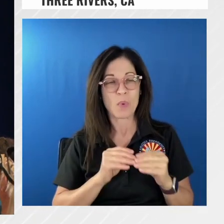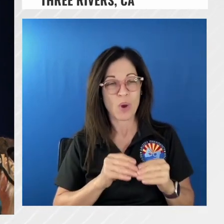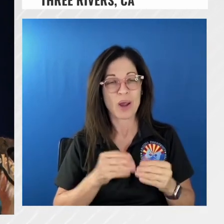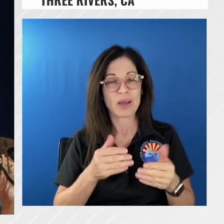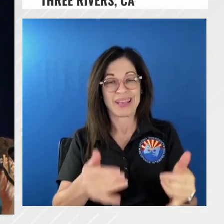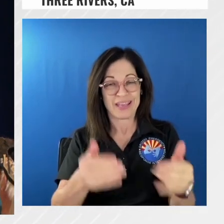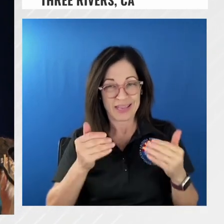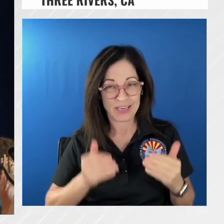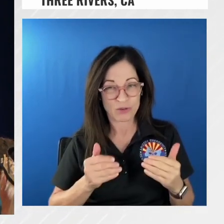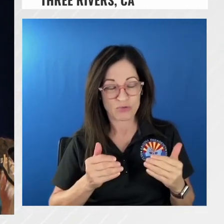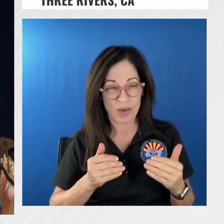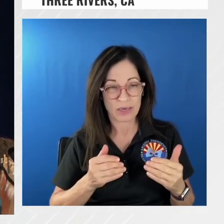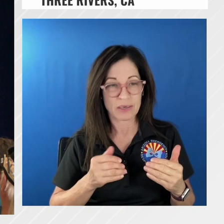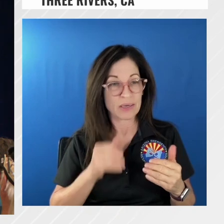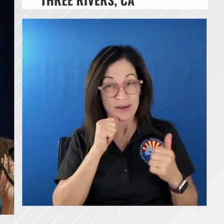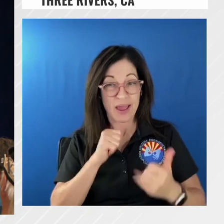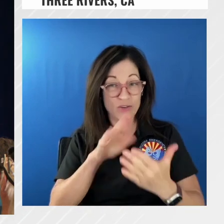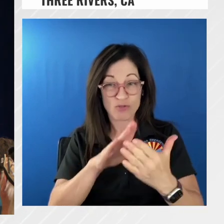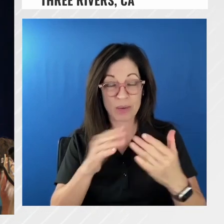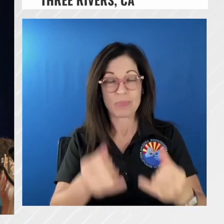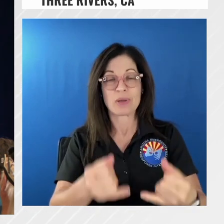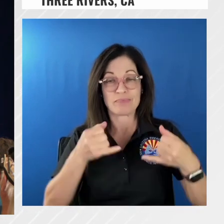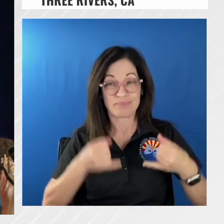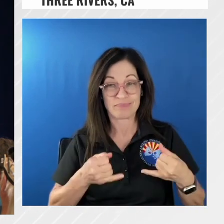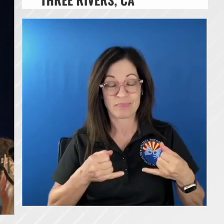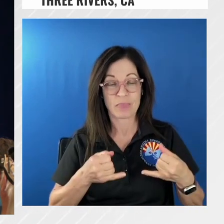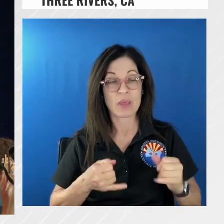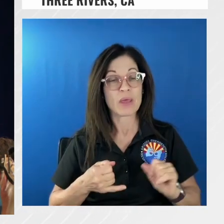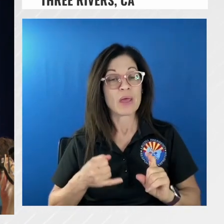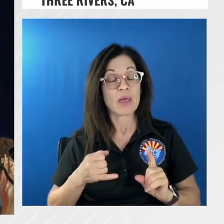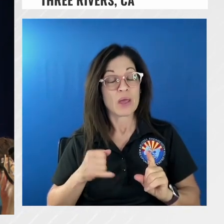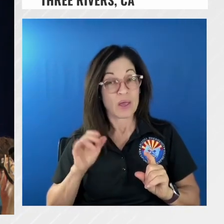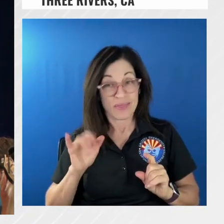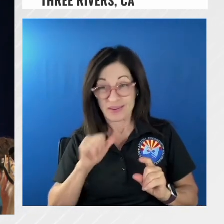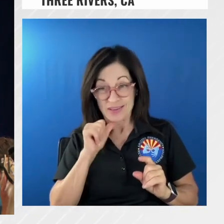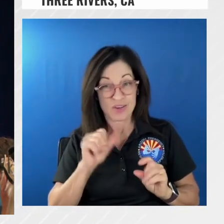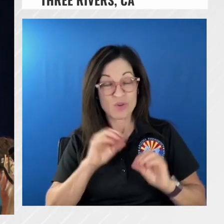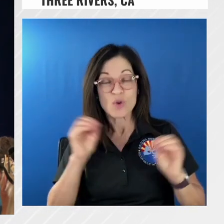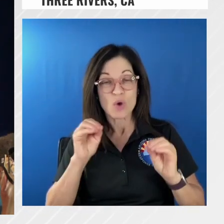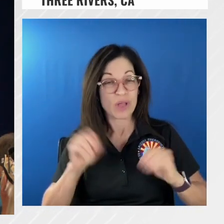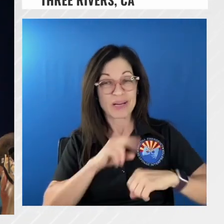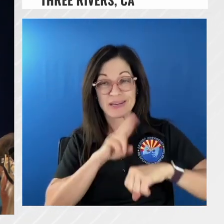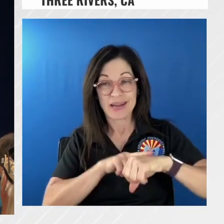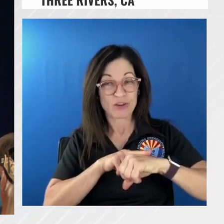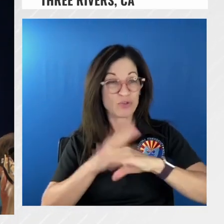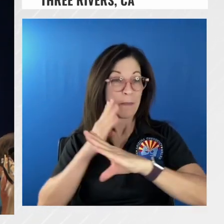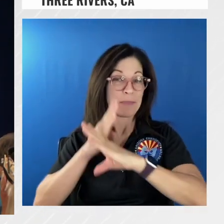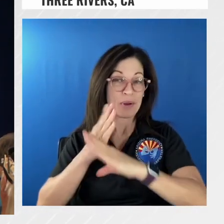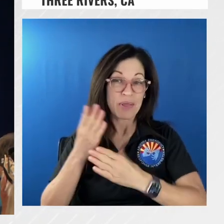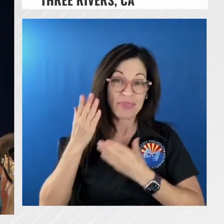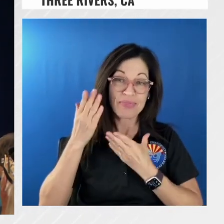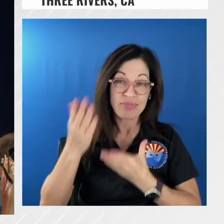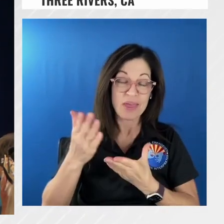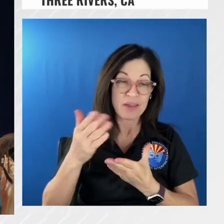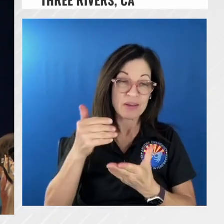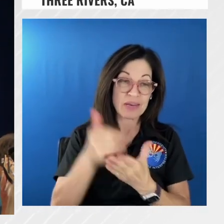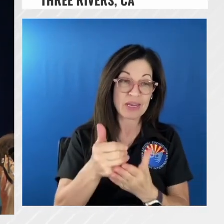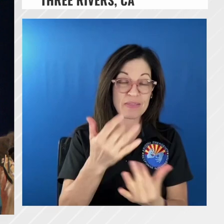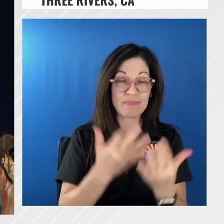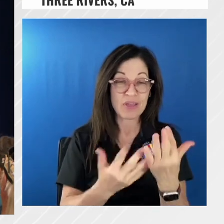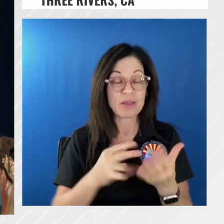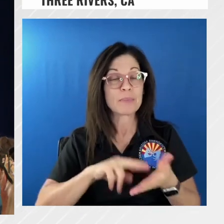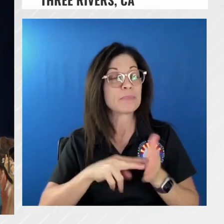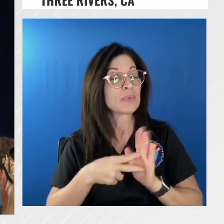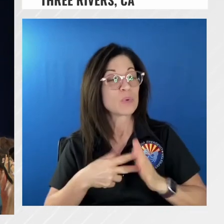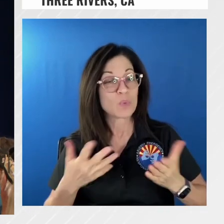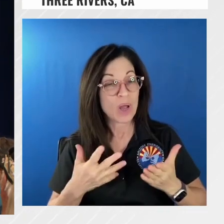that because there's not any natural barriers up there for a long way from that fire it meant that we're